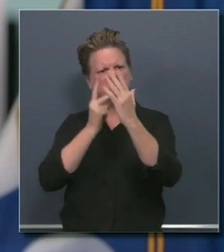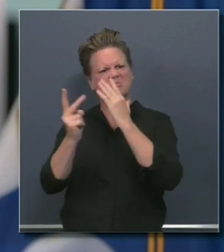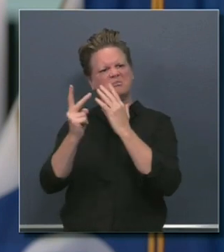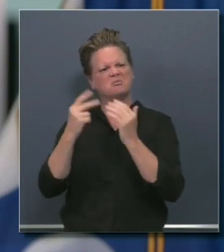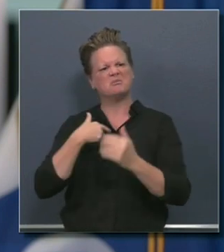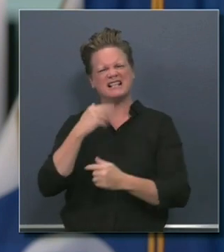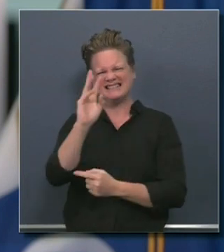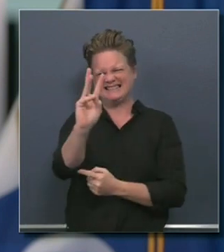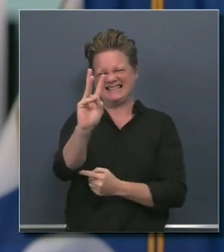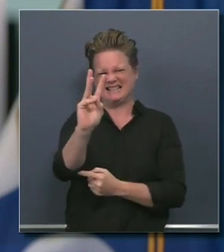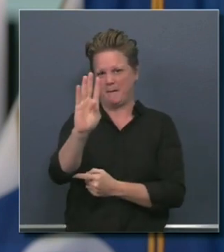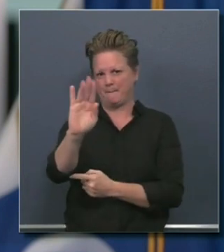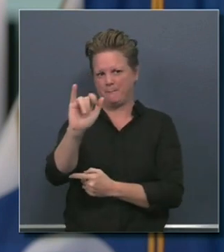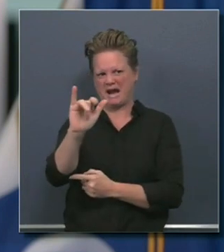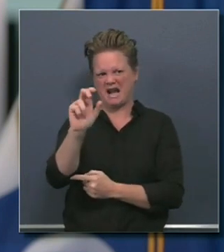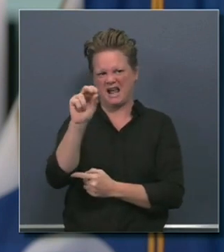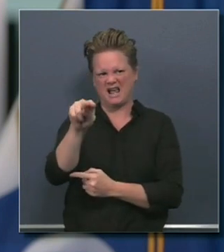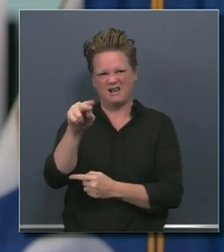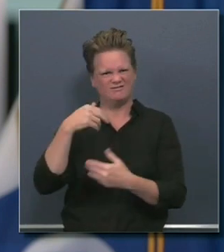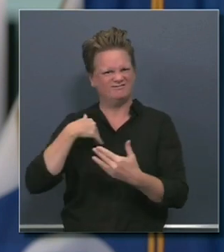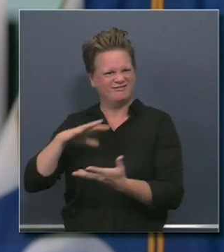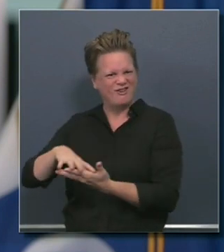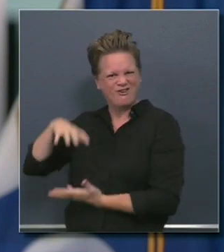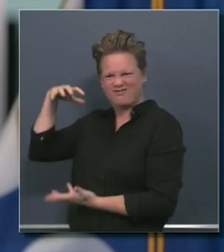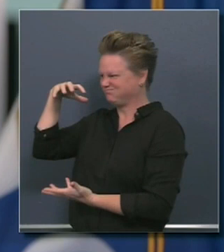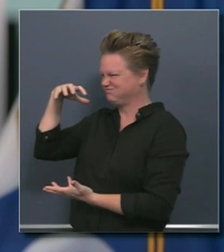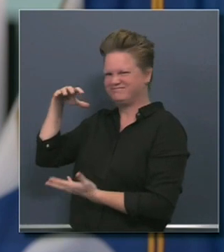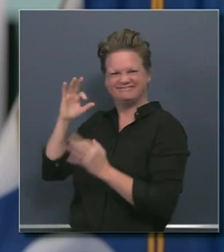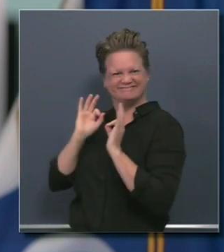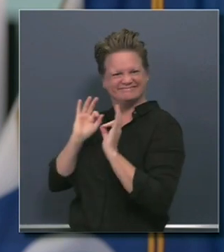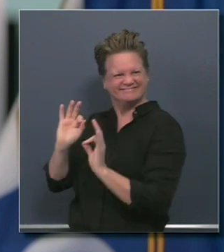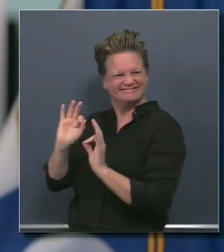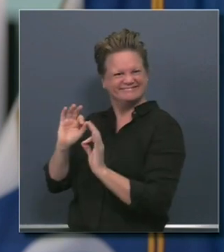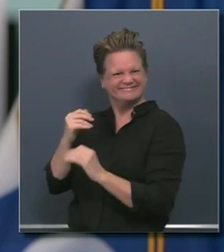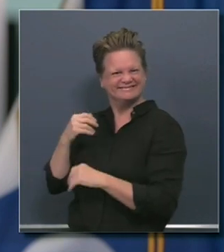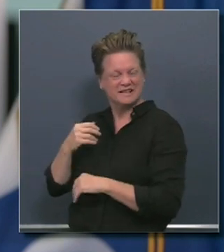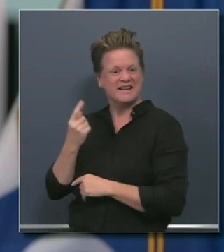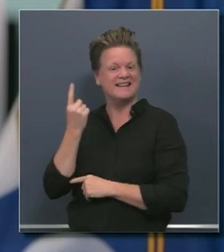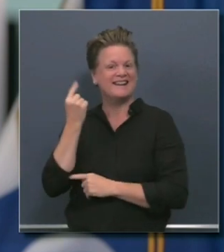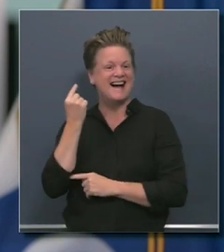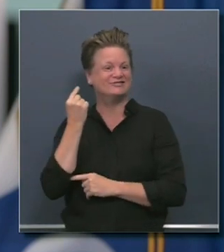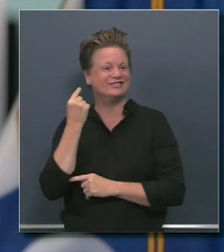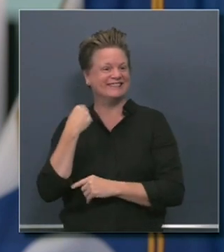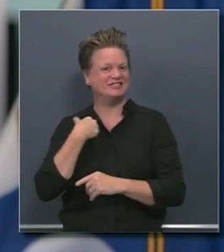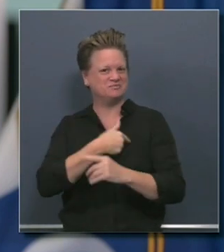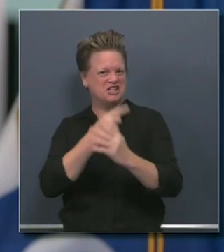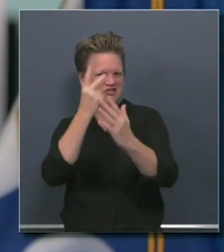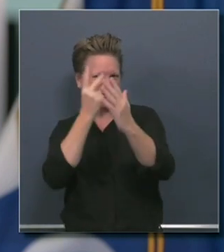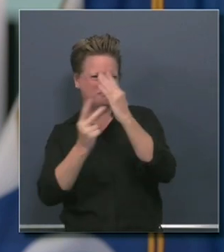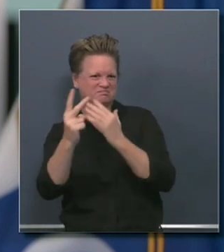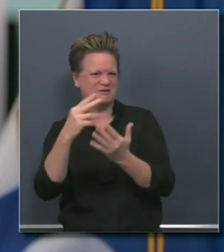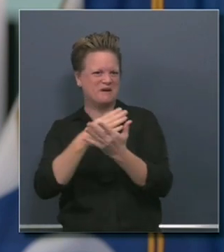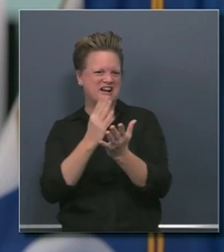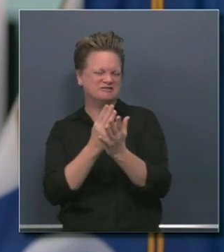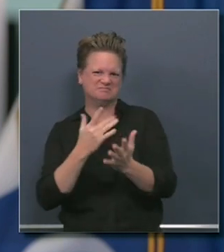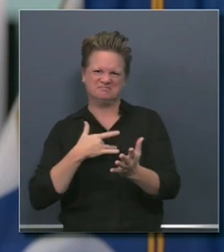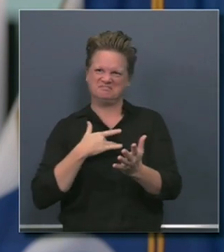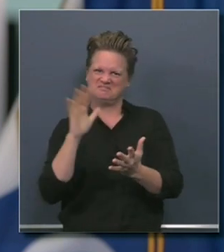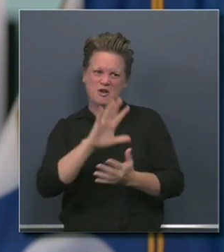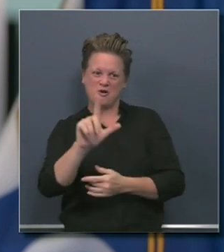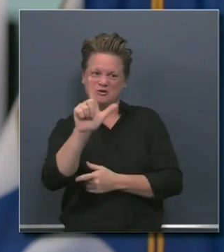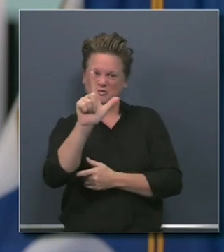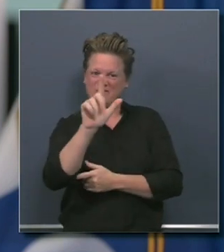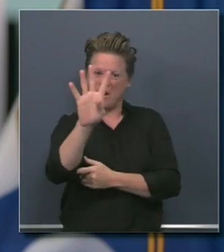budget surplus. I'll remind you, this time last year, that surplus was projected to be over $21.4